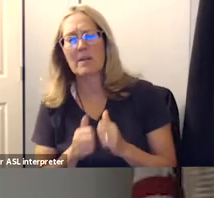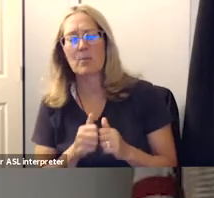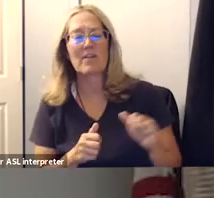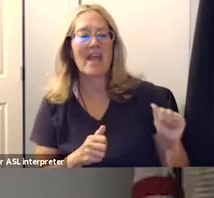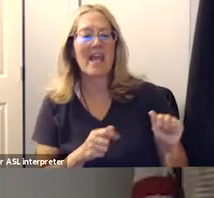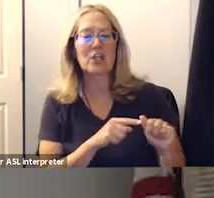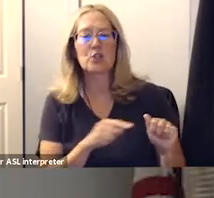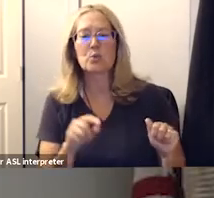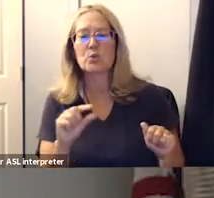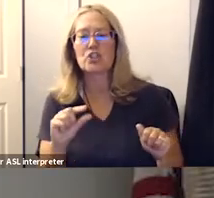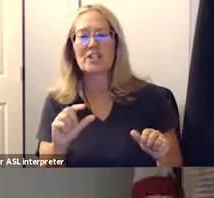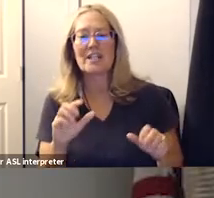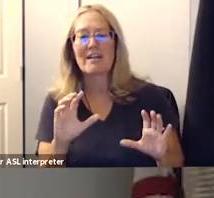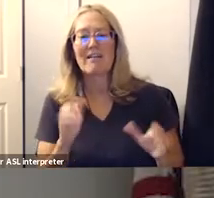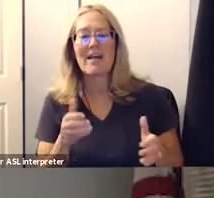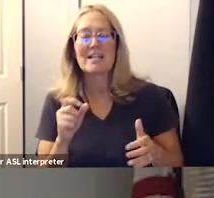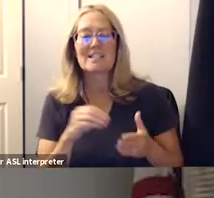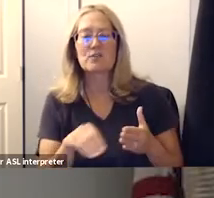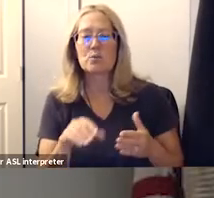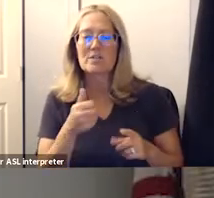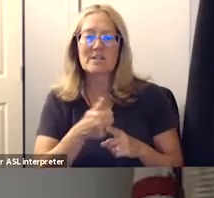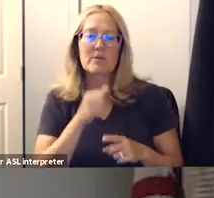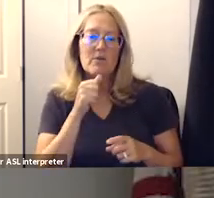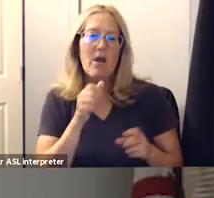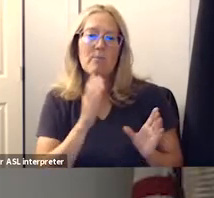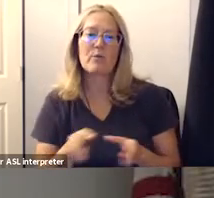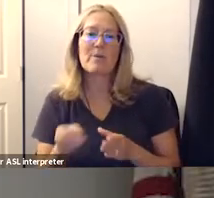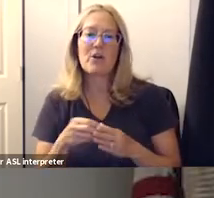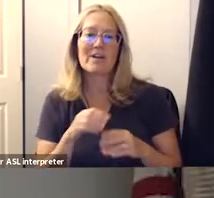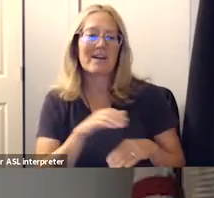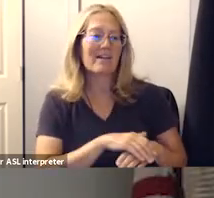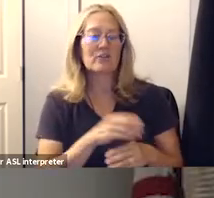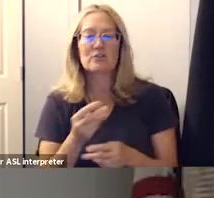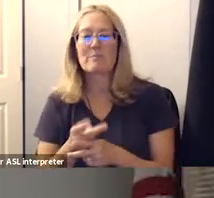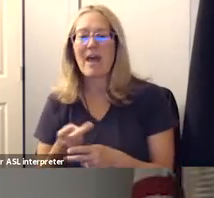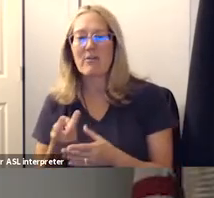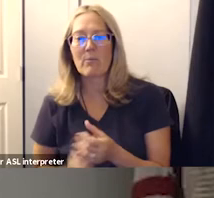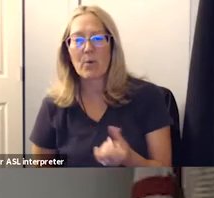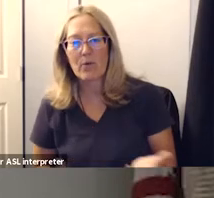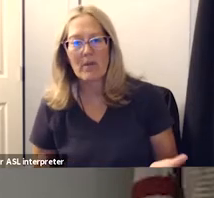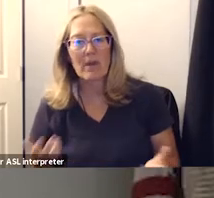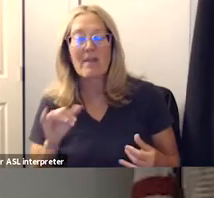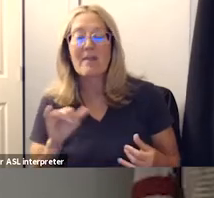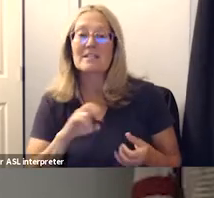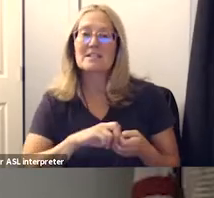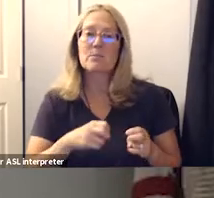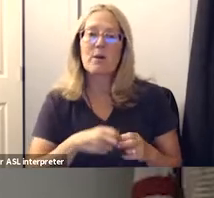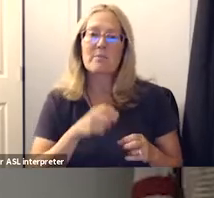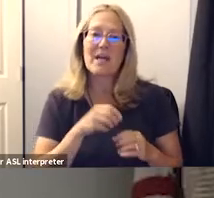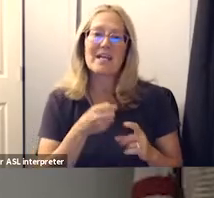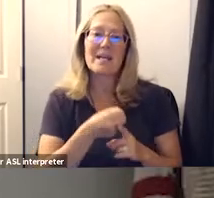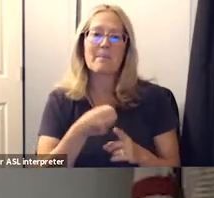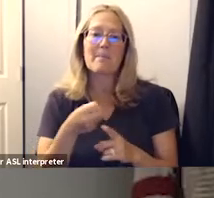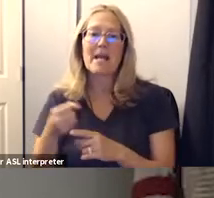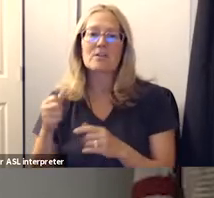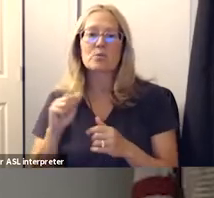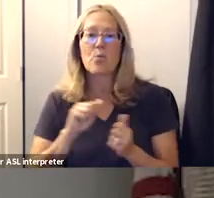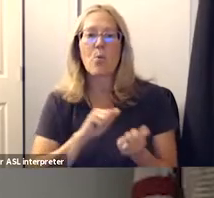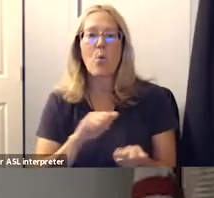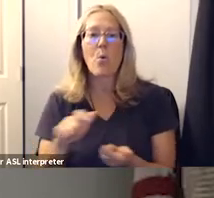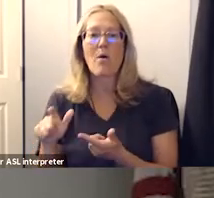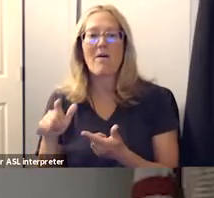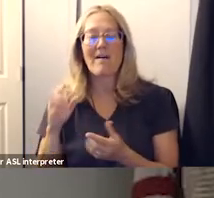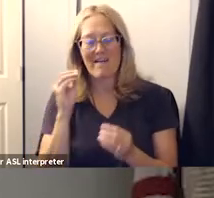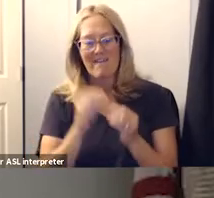classes if students are unprepared in english and math this is a problem that affects everyone fix